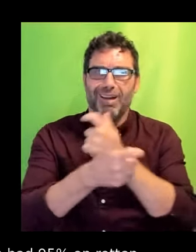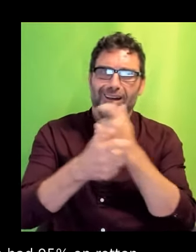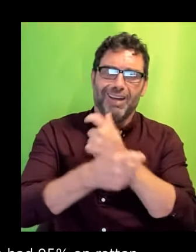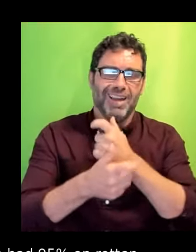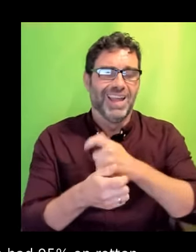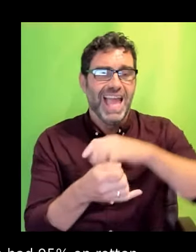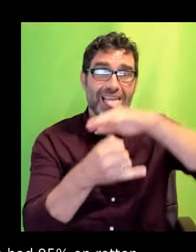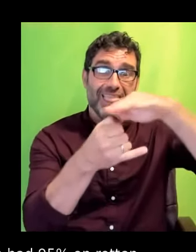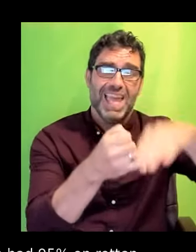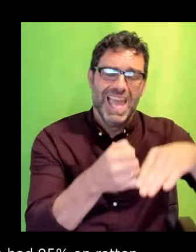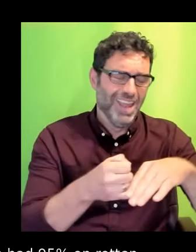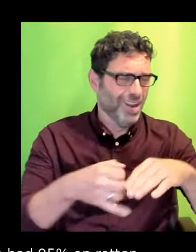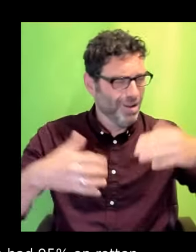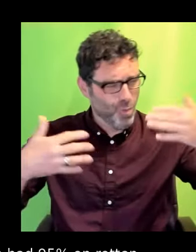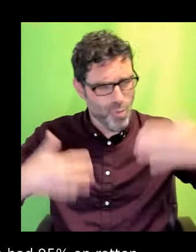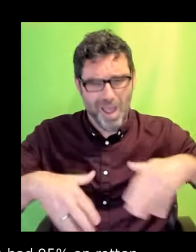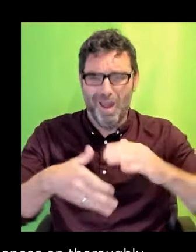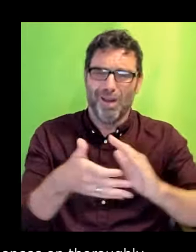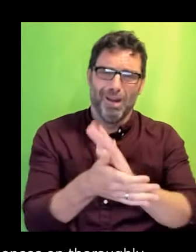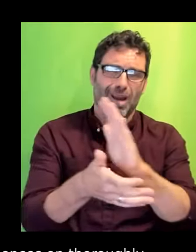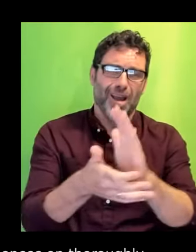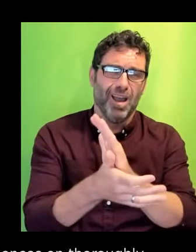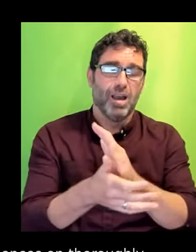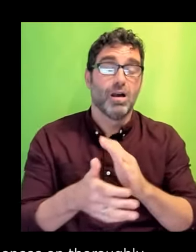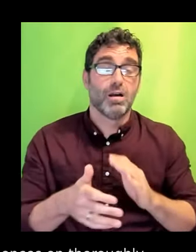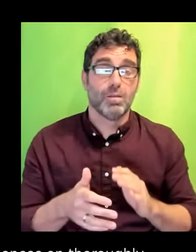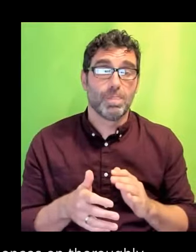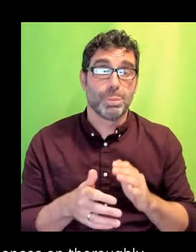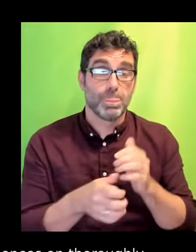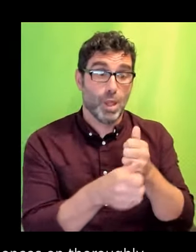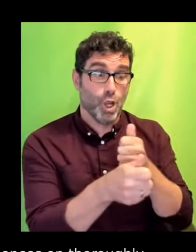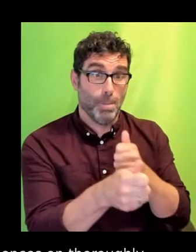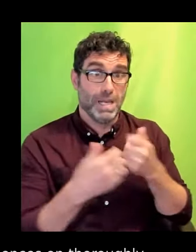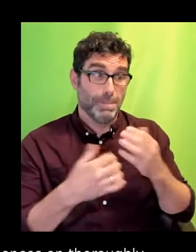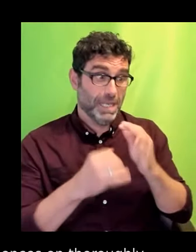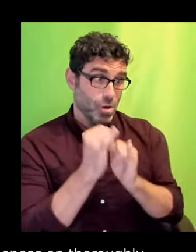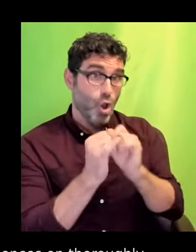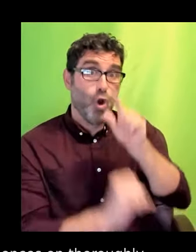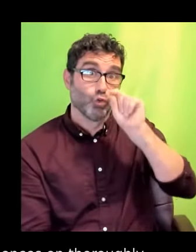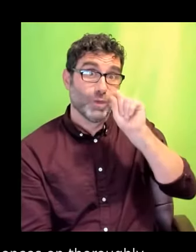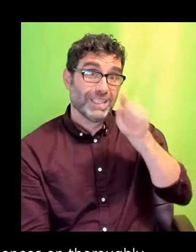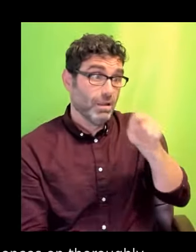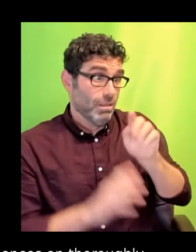on Twitter, but they were not called out by the vast majority of reviewers.